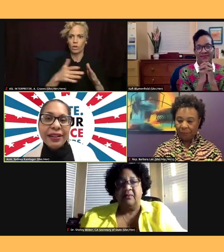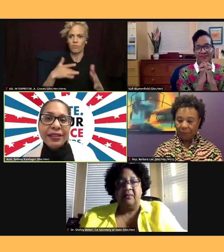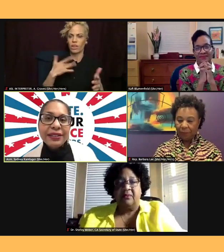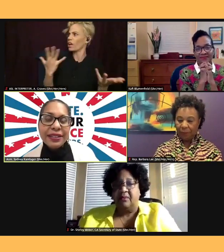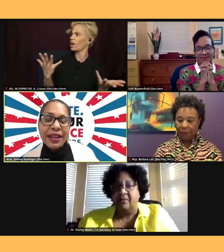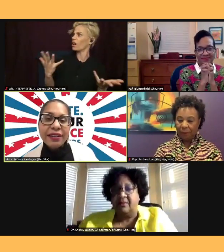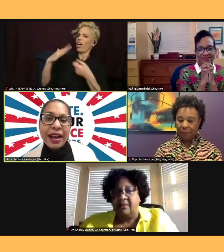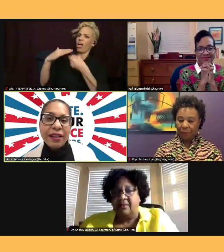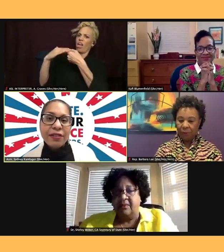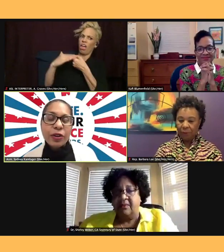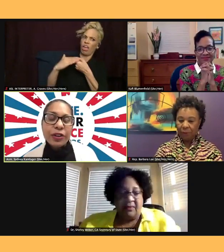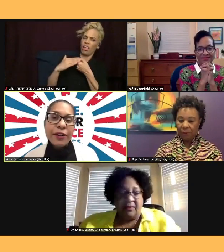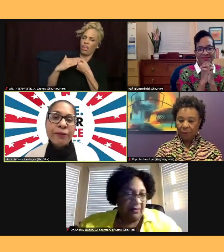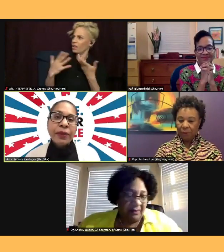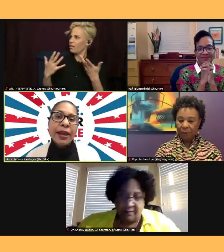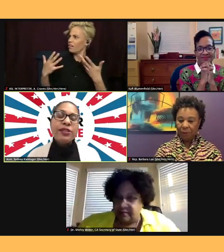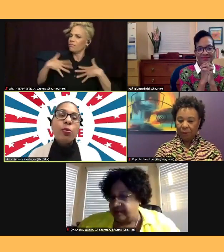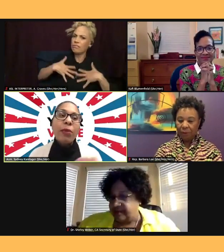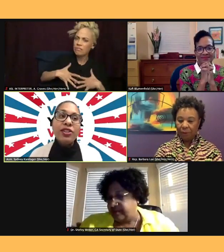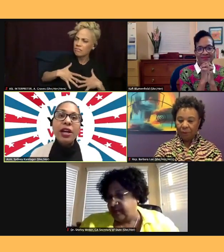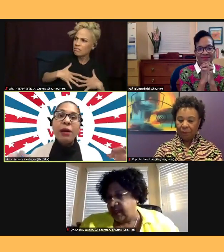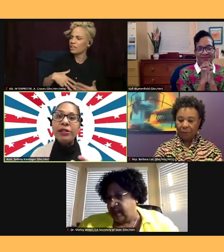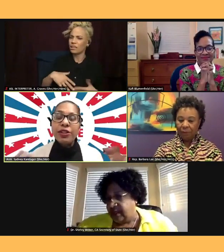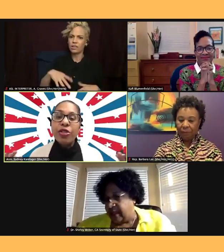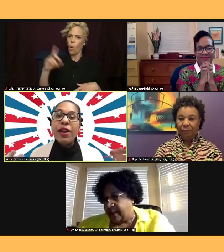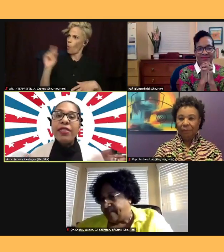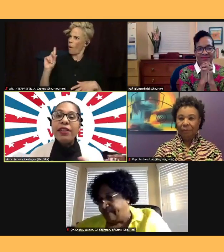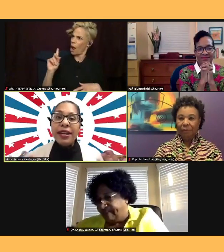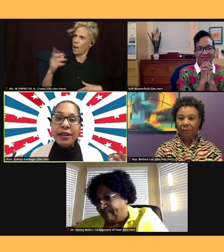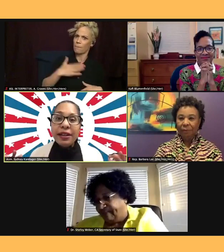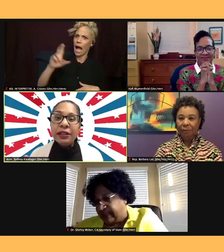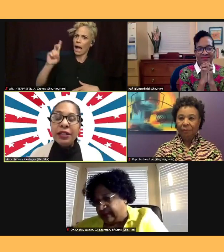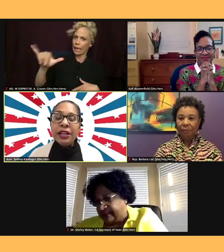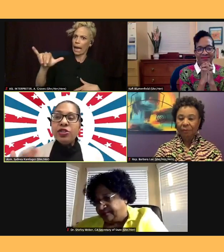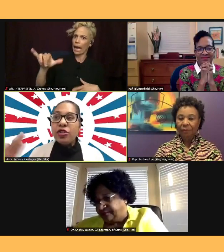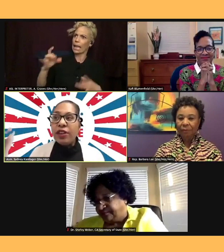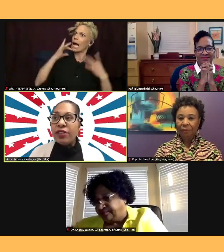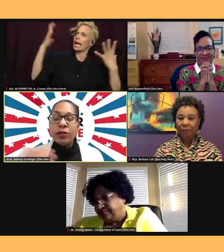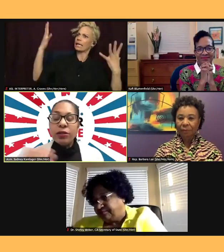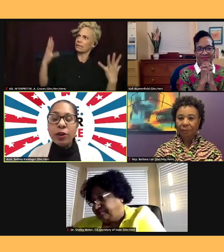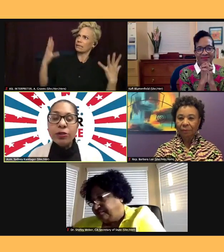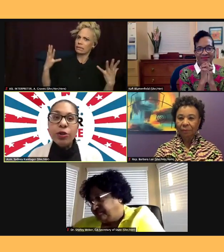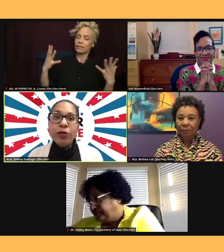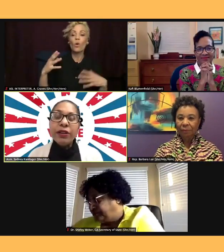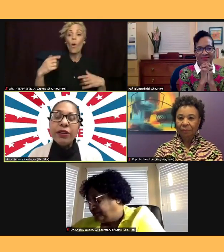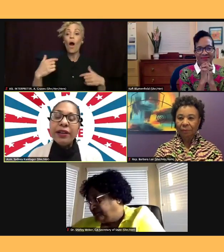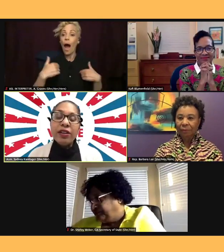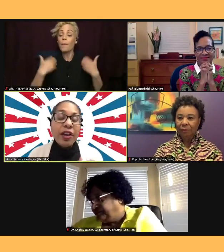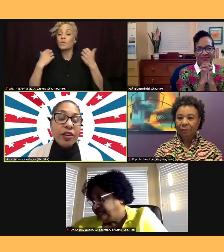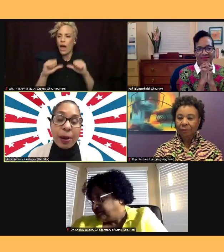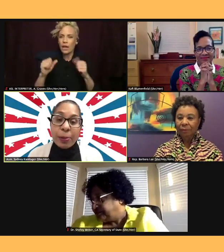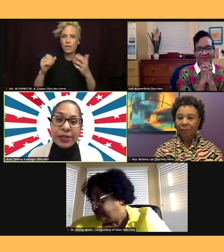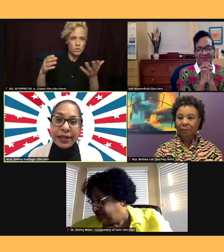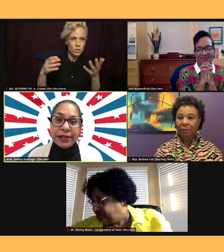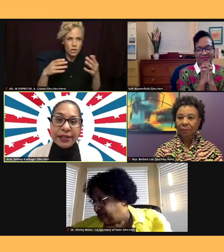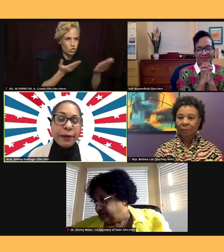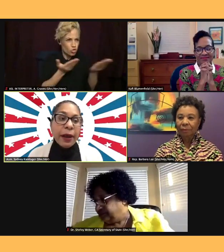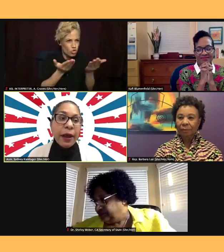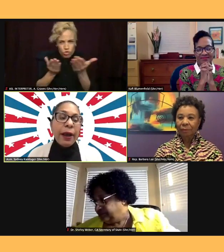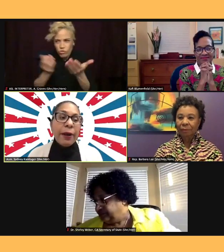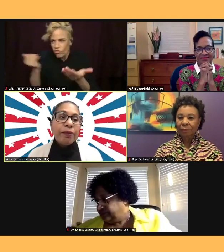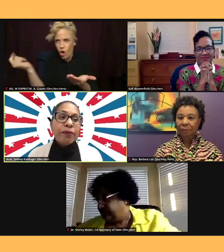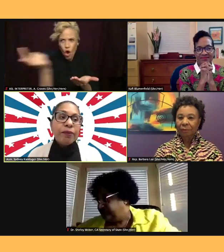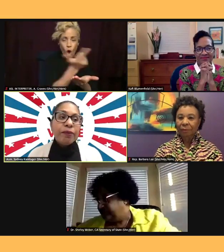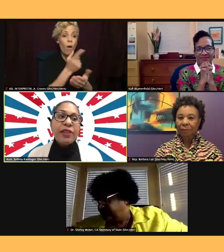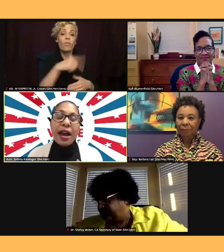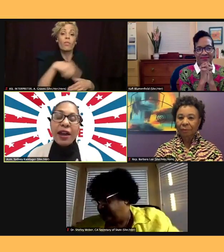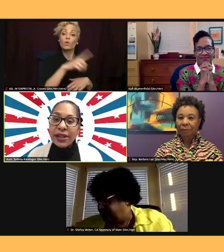California. And so my job is to thread the needle so that those folks who feel like they're underrepresented, not